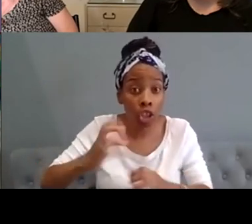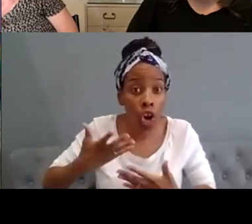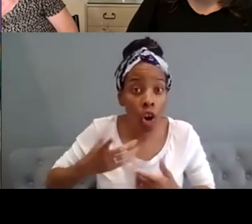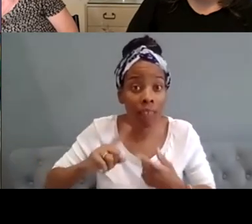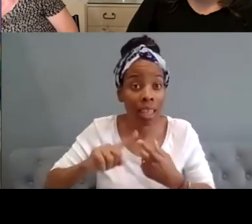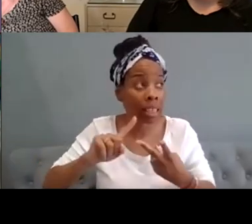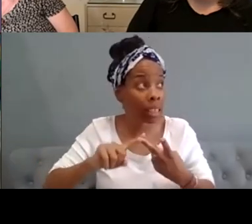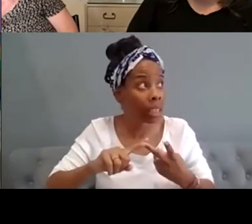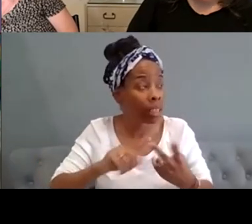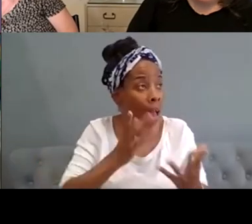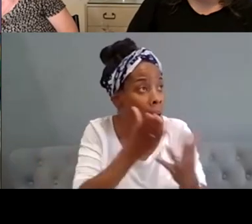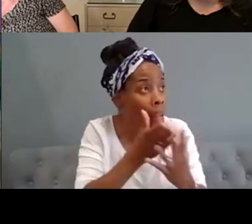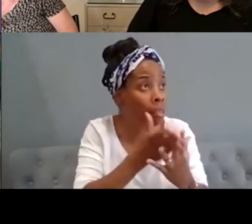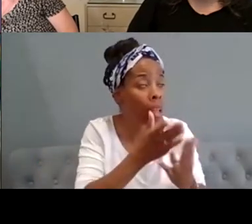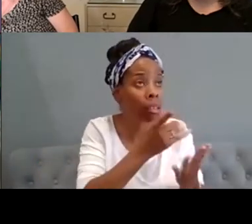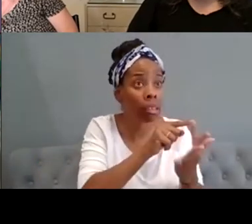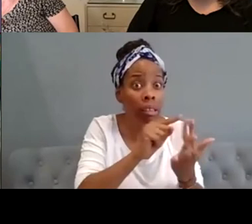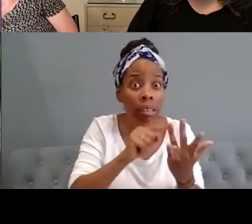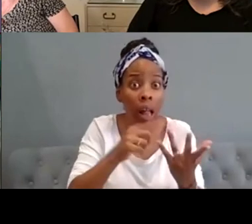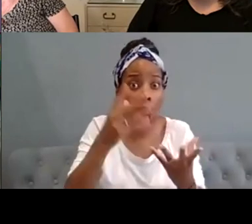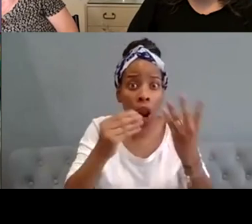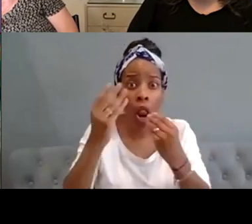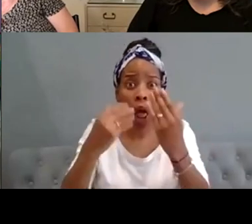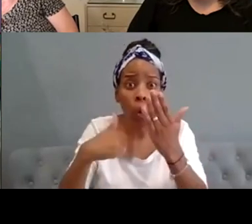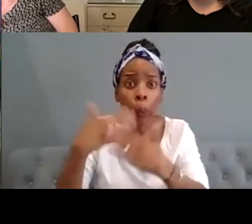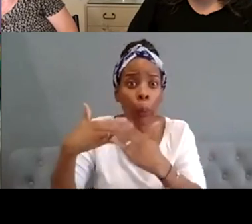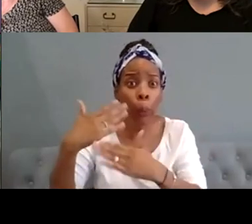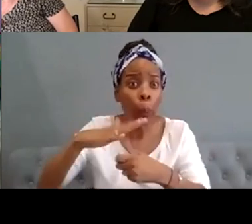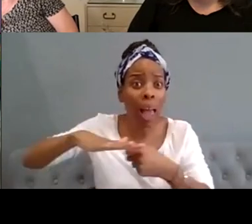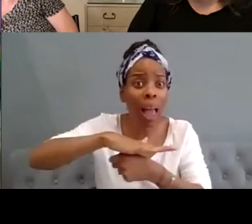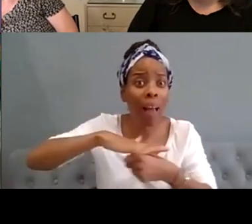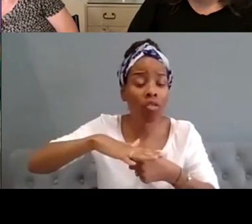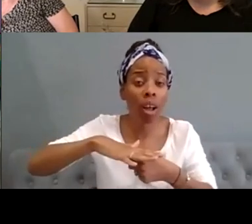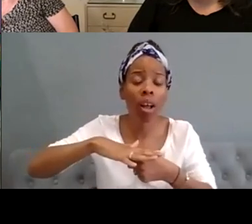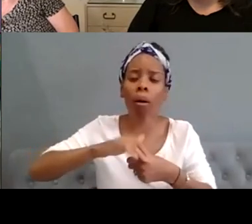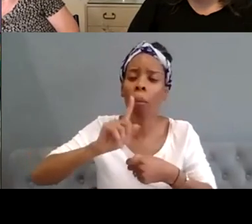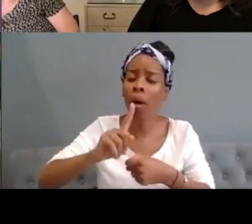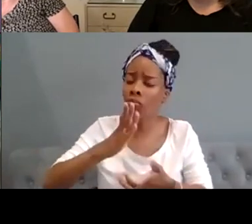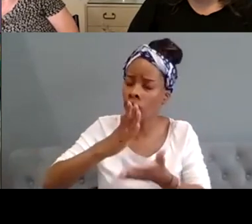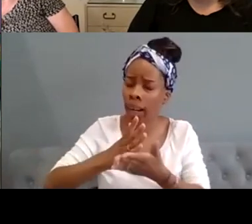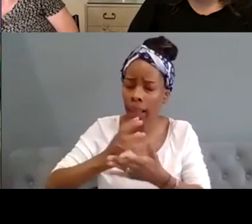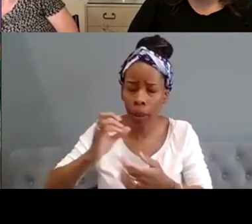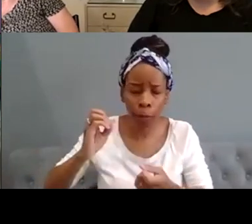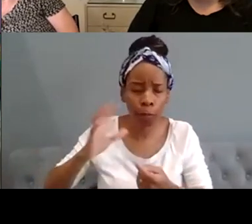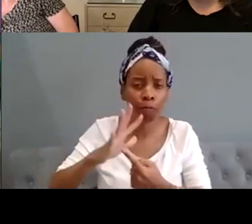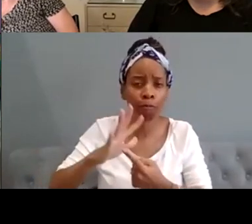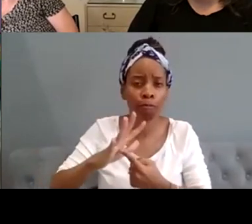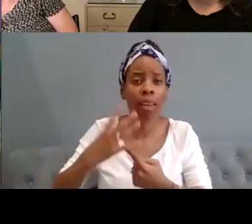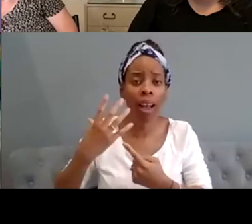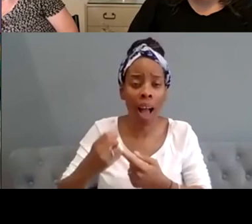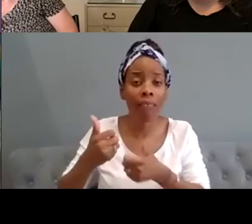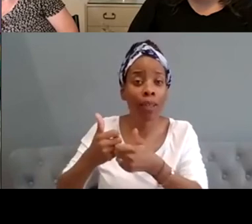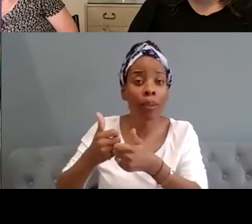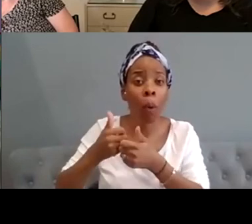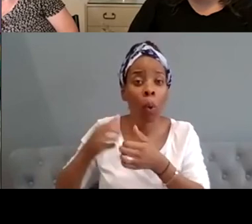and um yeah but um i think it's very important having a supportive studio and